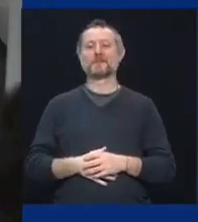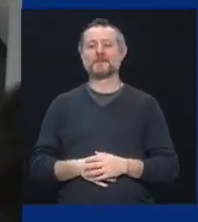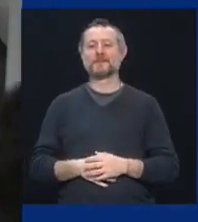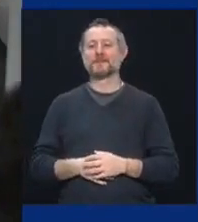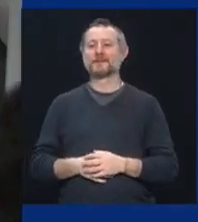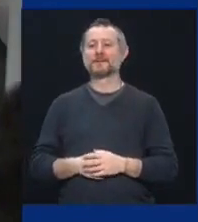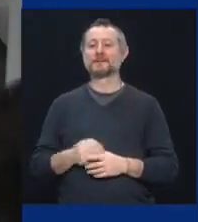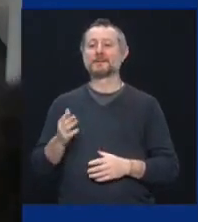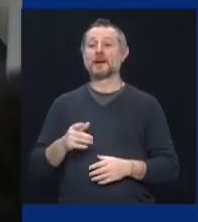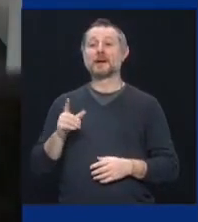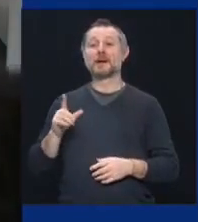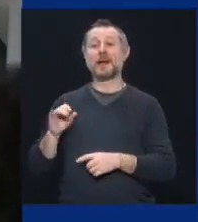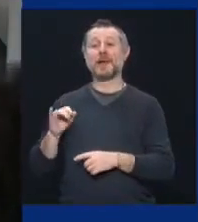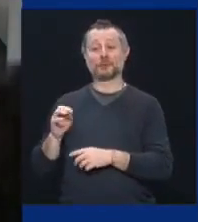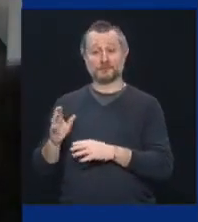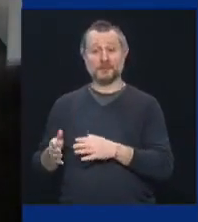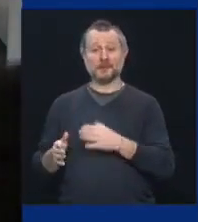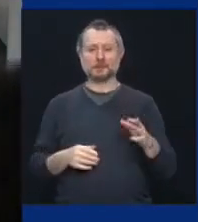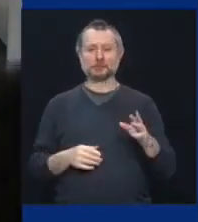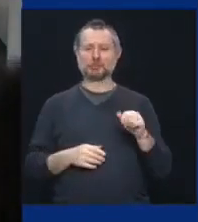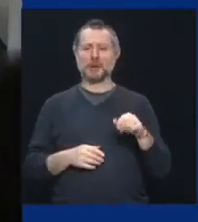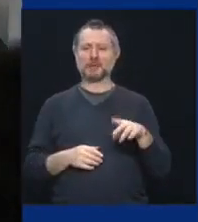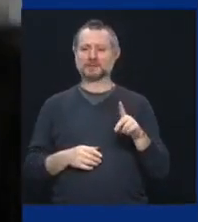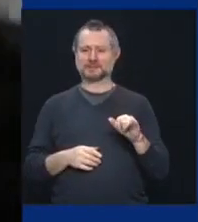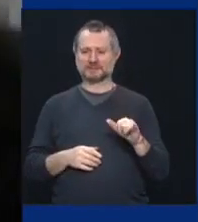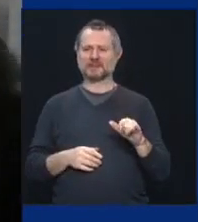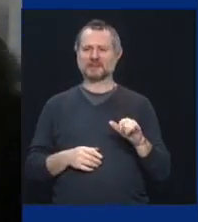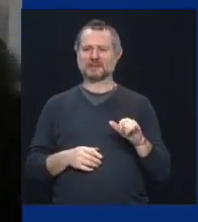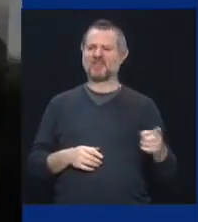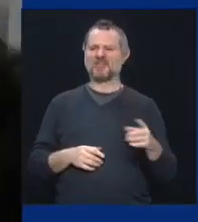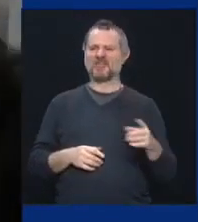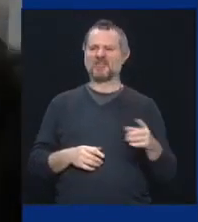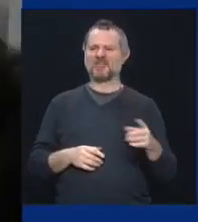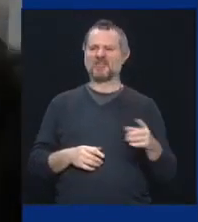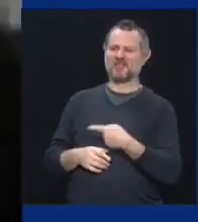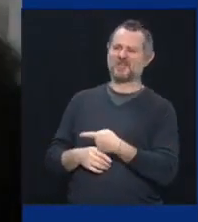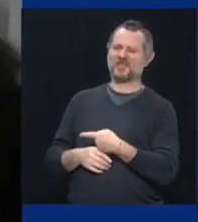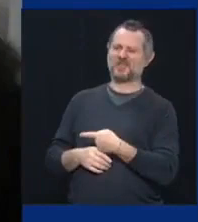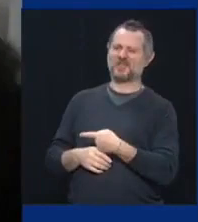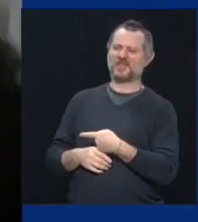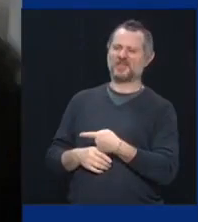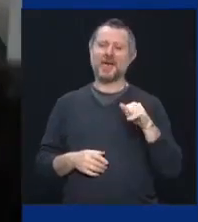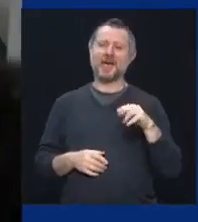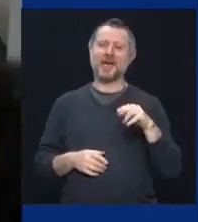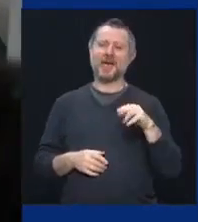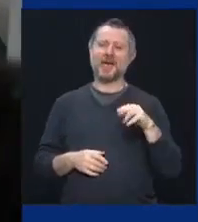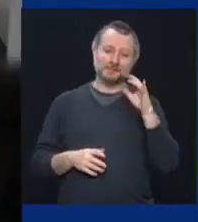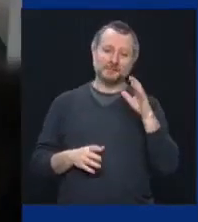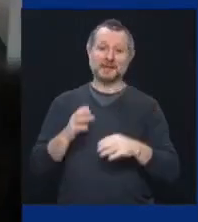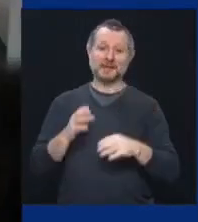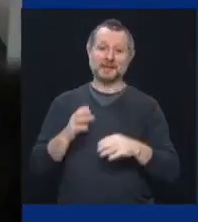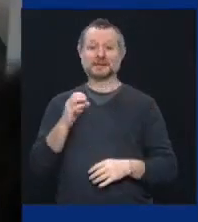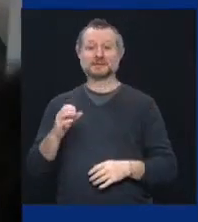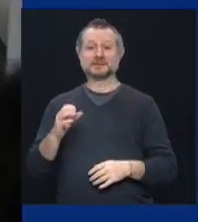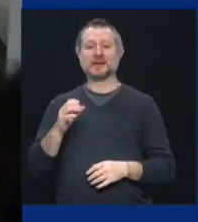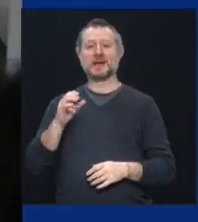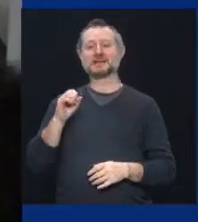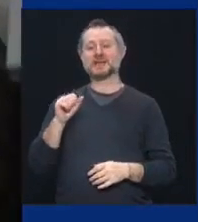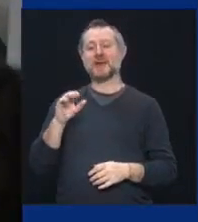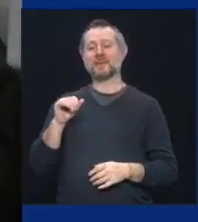Randy doesn't let anything get by. C.C. Sabathia, God bless you. Pleasure to be with former